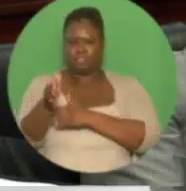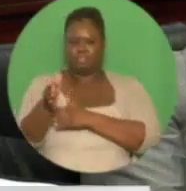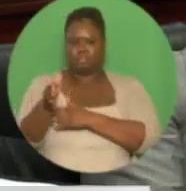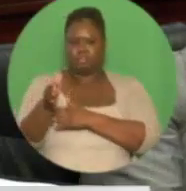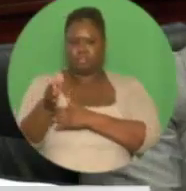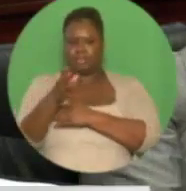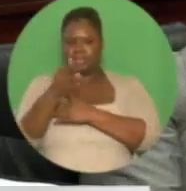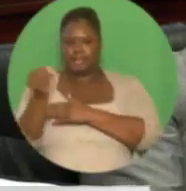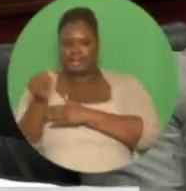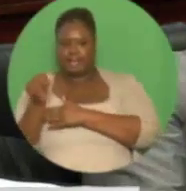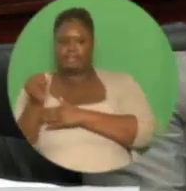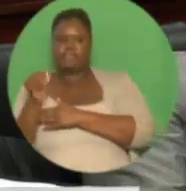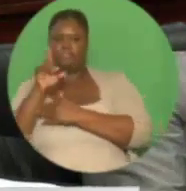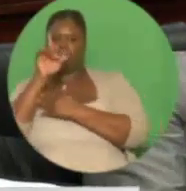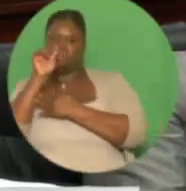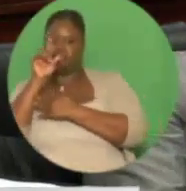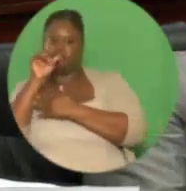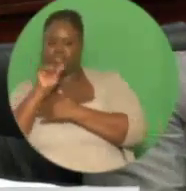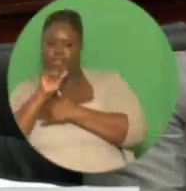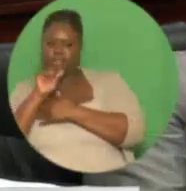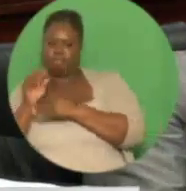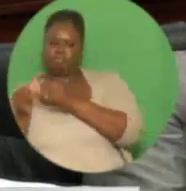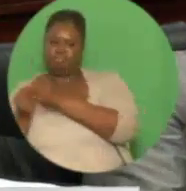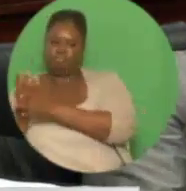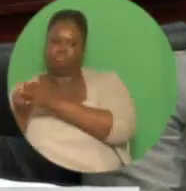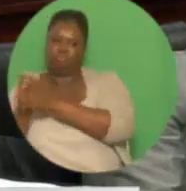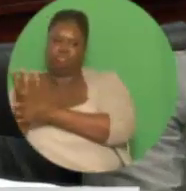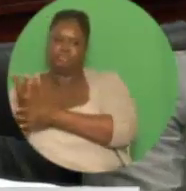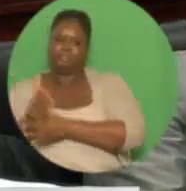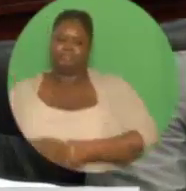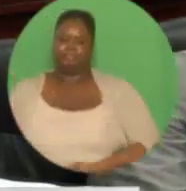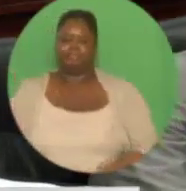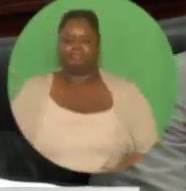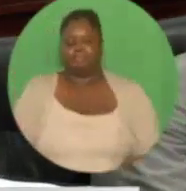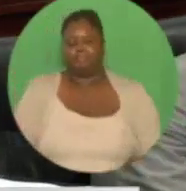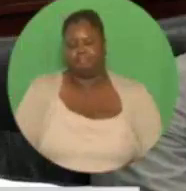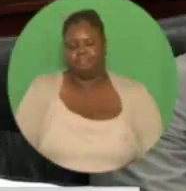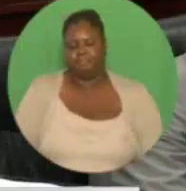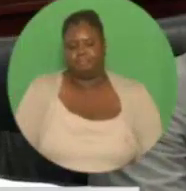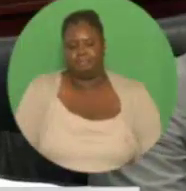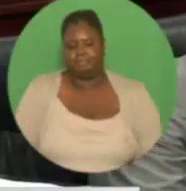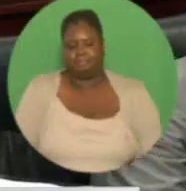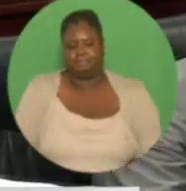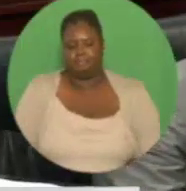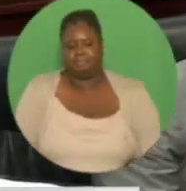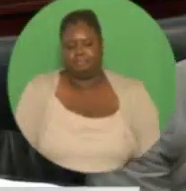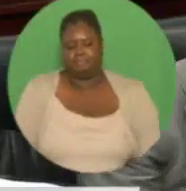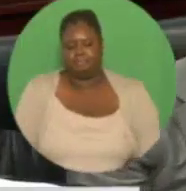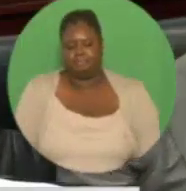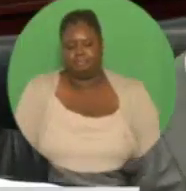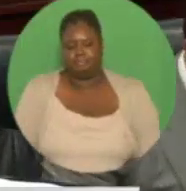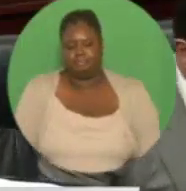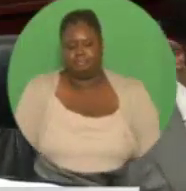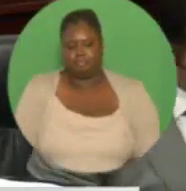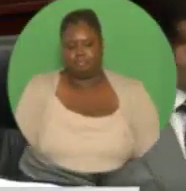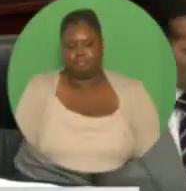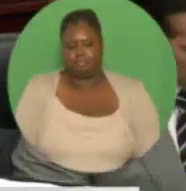sector, which is already contributing over 50 percent of the gross domestic product of the agricultural sector.